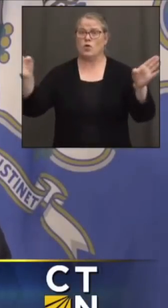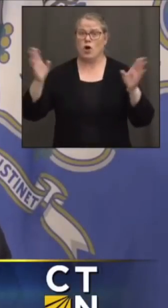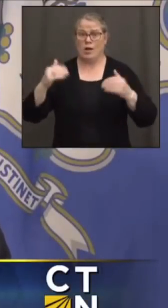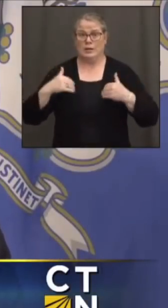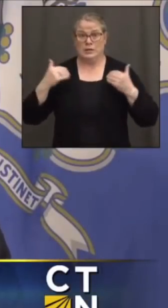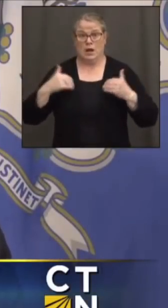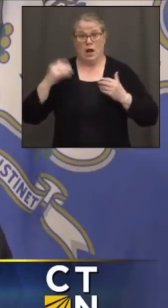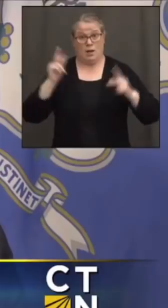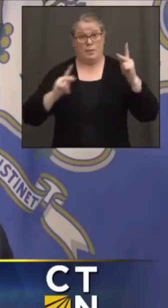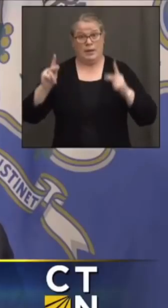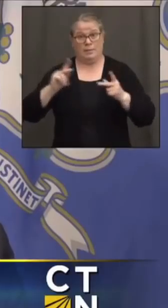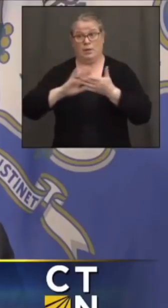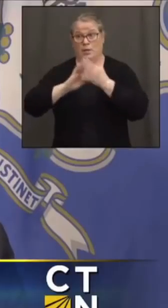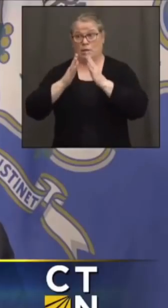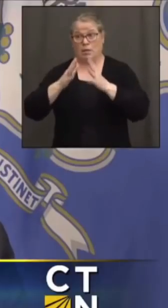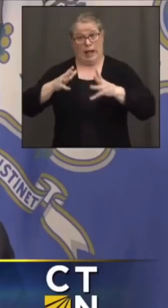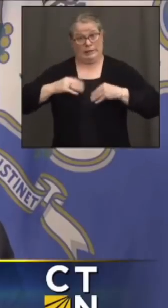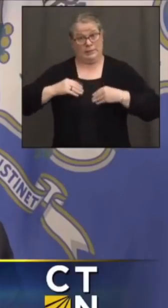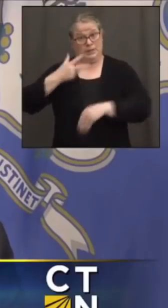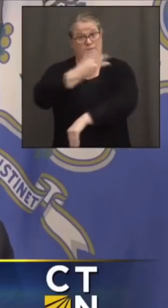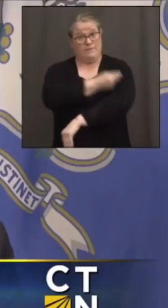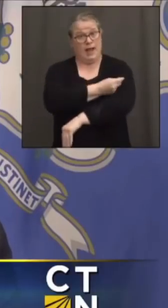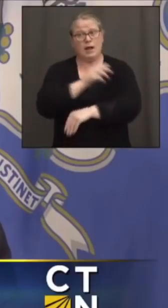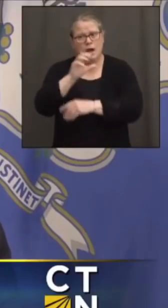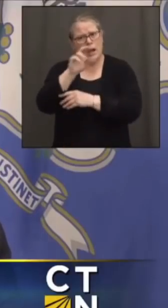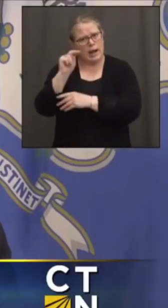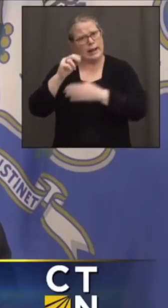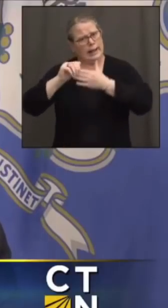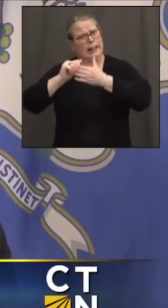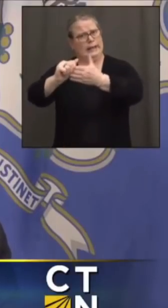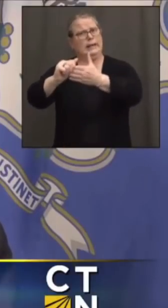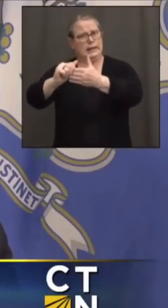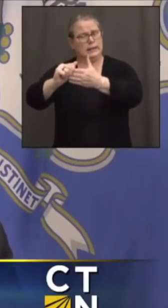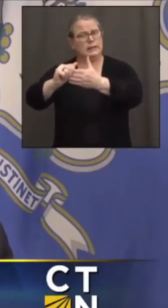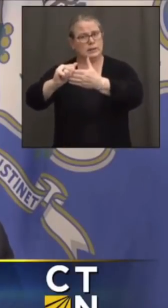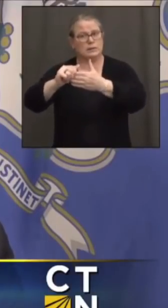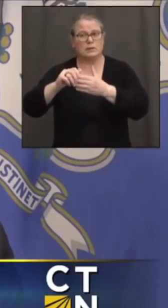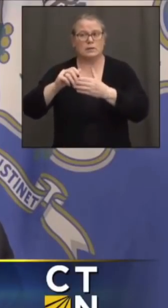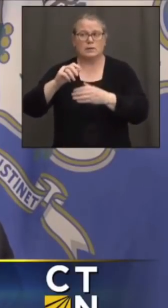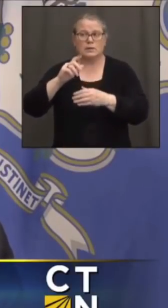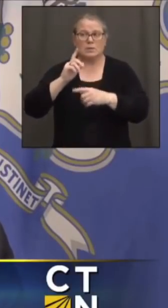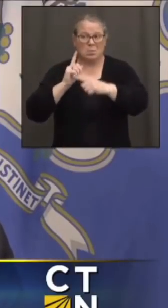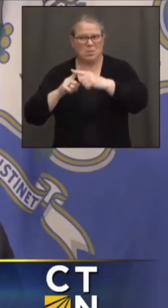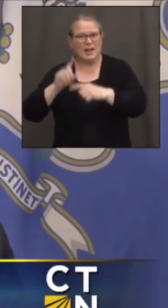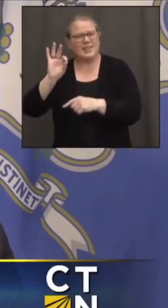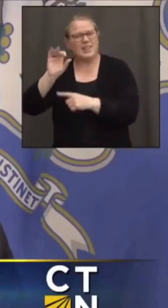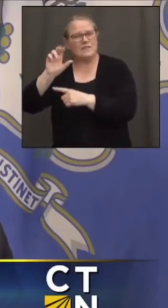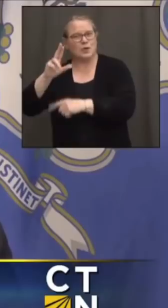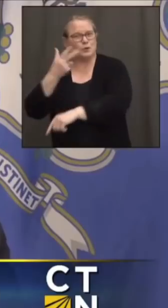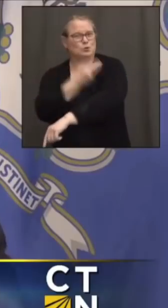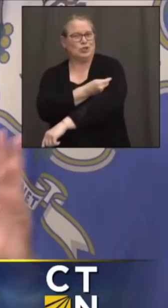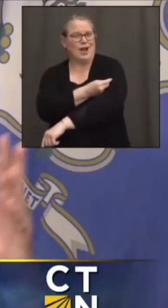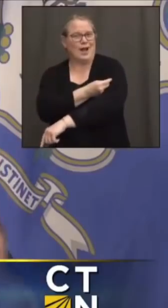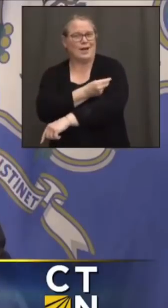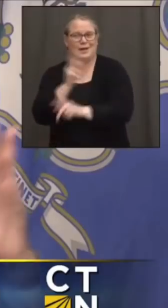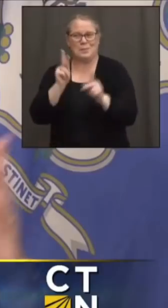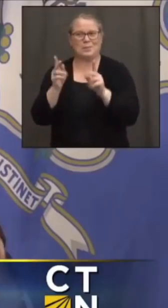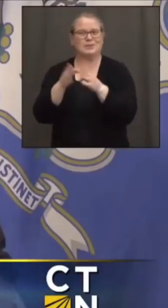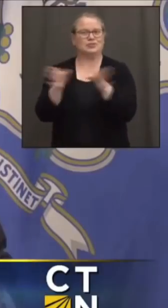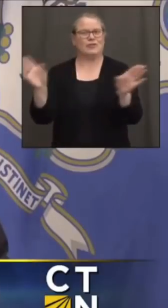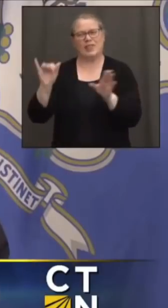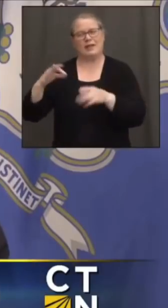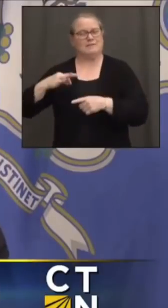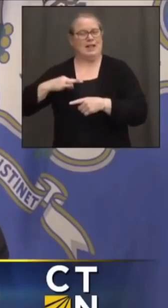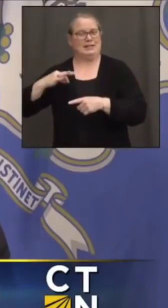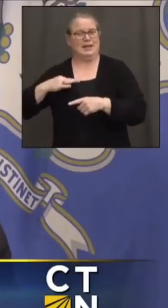people getting vaccinated and people in general getting the flu shot, which is voluntary. So while there's a lot of noise